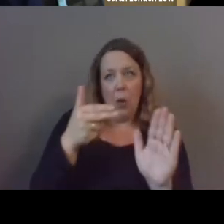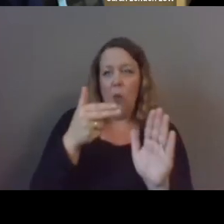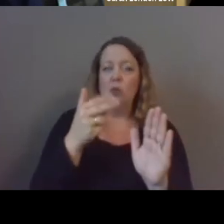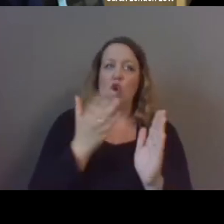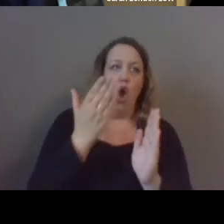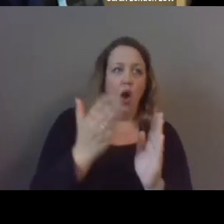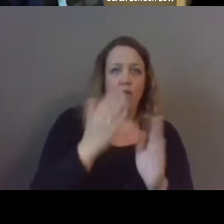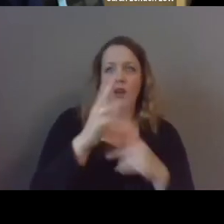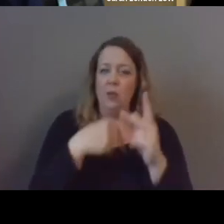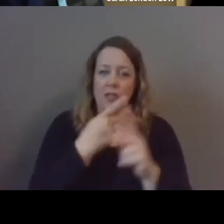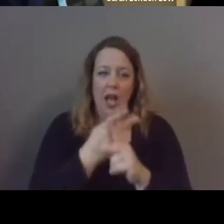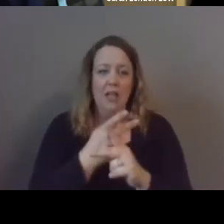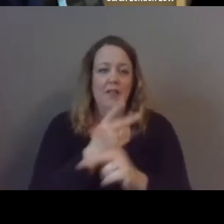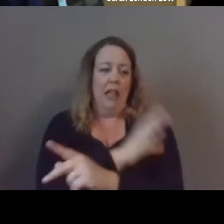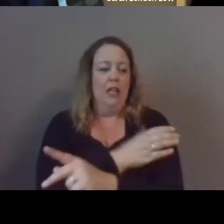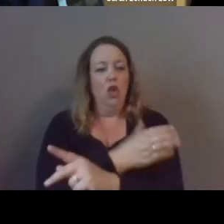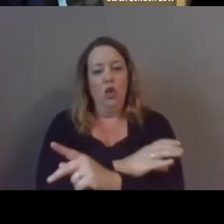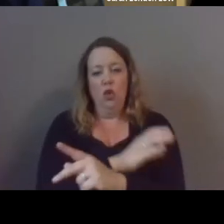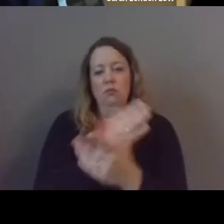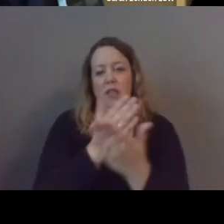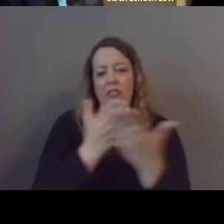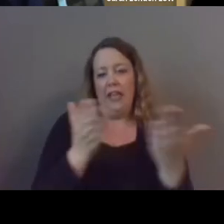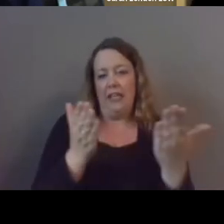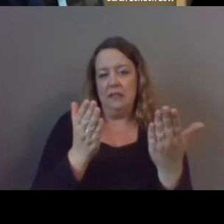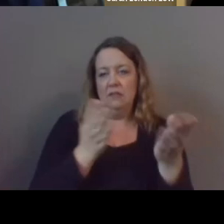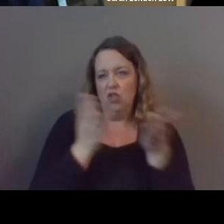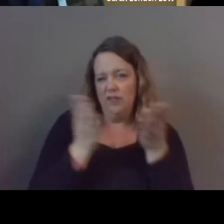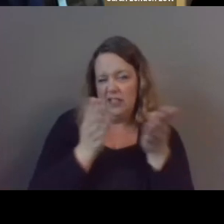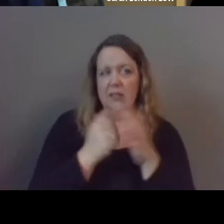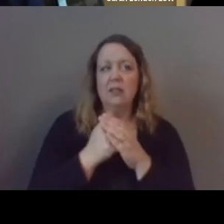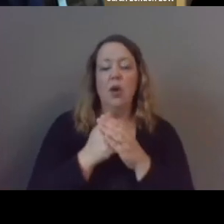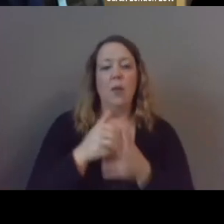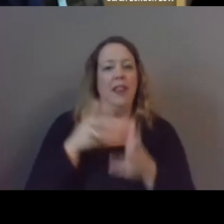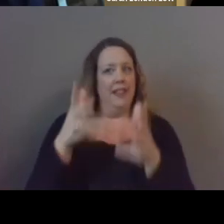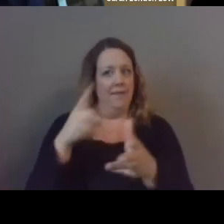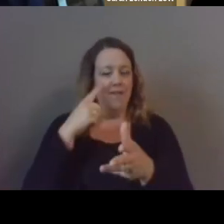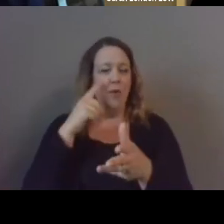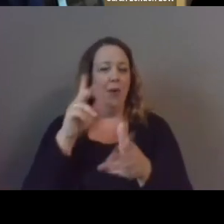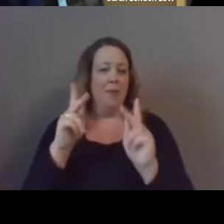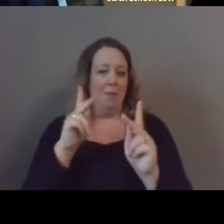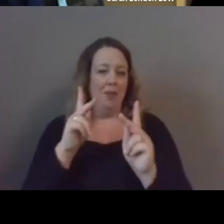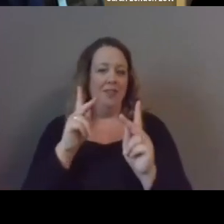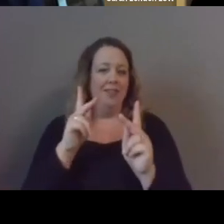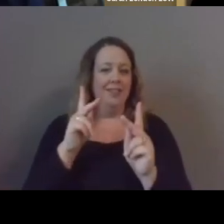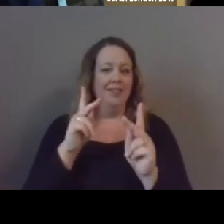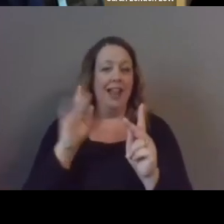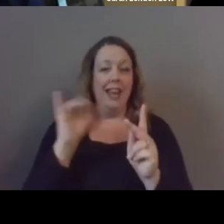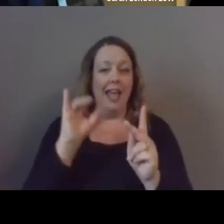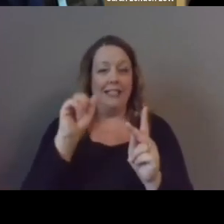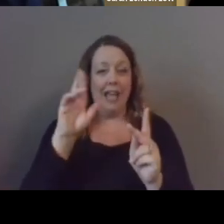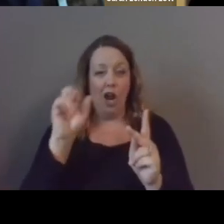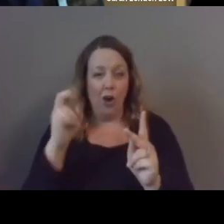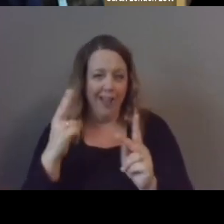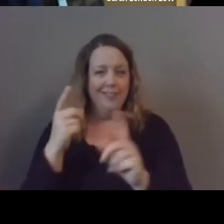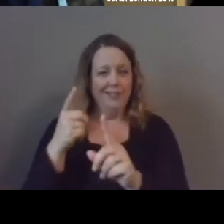those type of types of clinical um services we leave those to people uh you know like sarah to